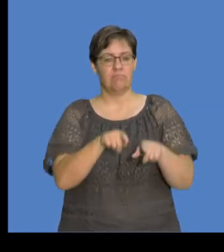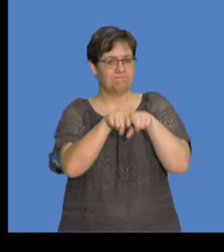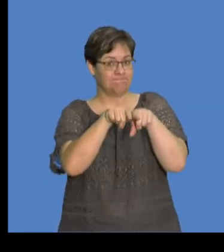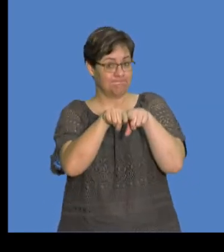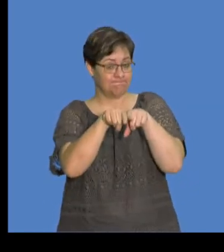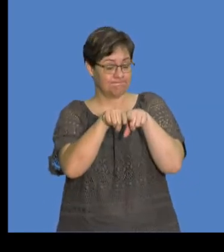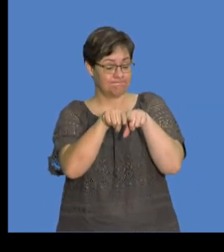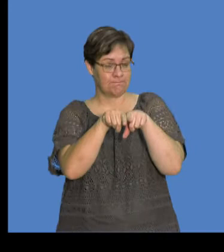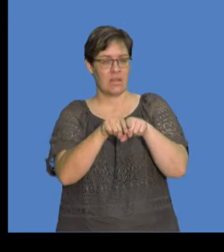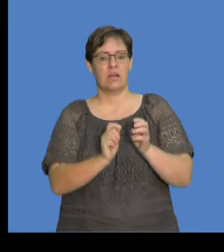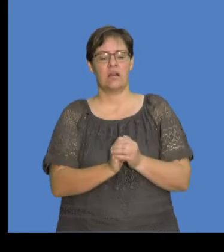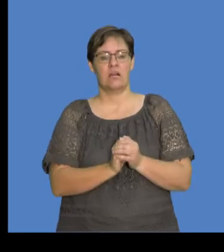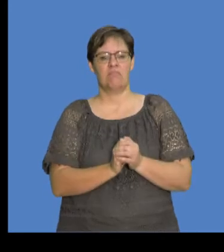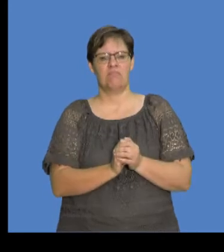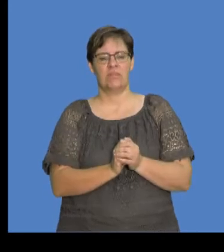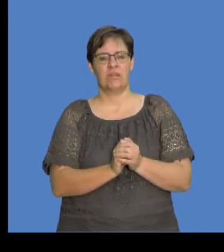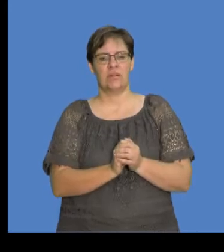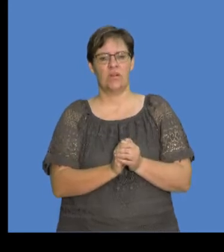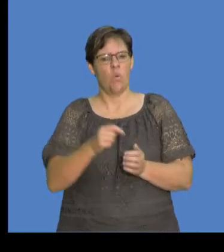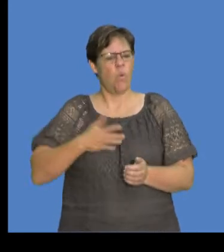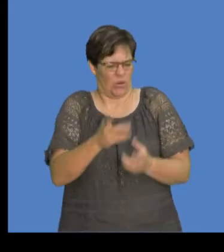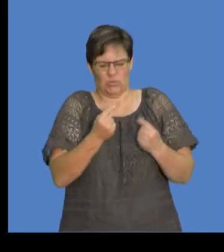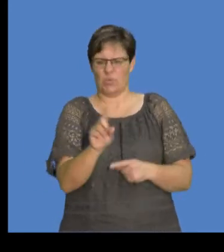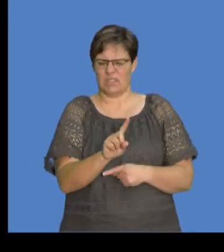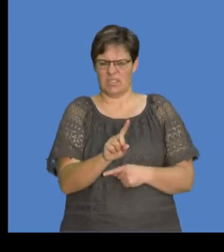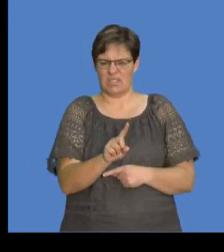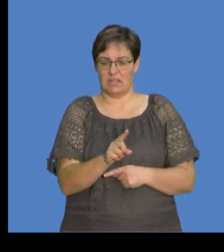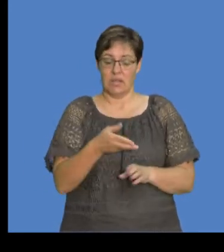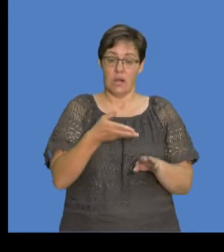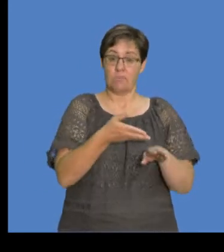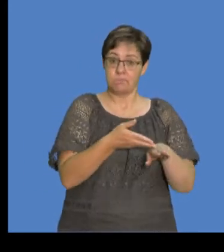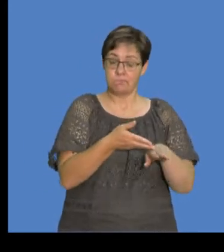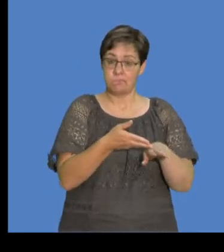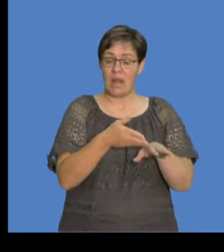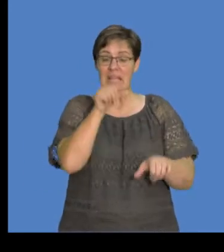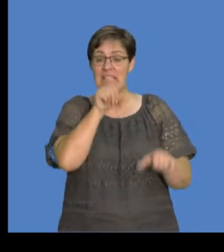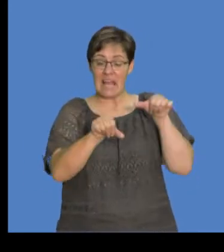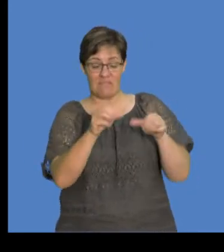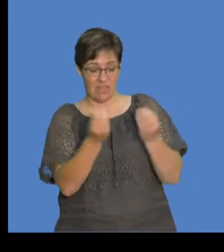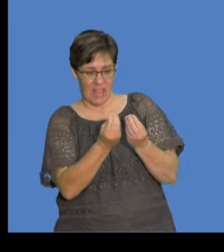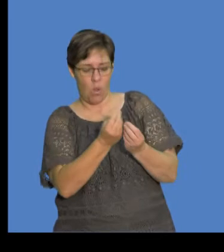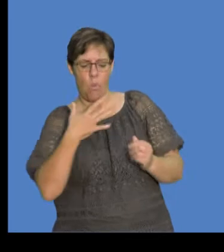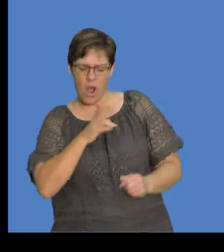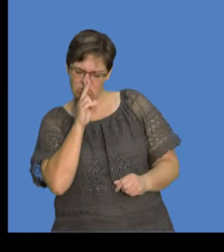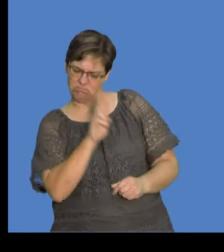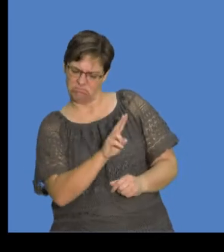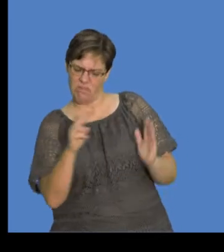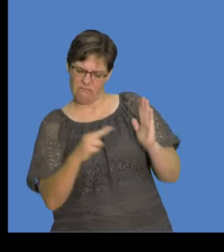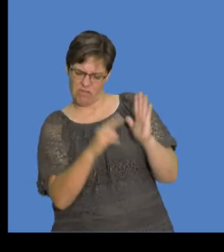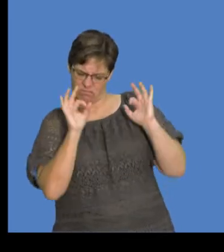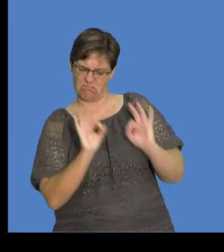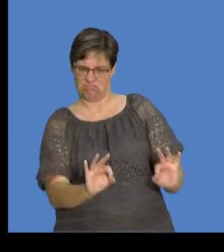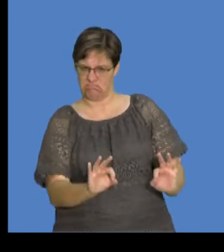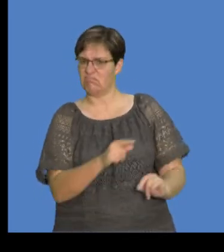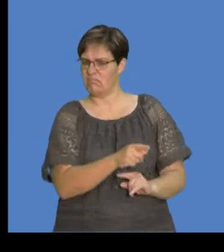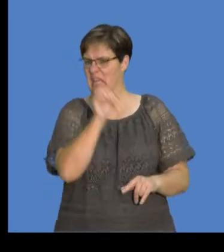remember, the idea is to verify an existing or a non-scientific fact and maybe get some sense